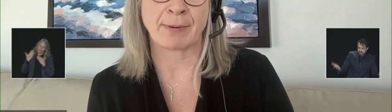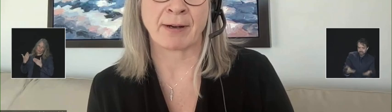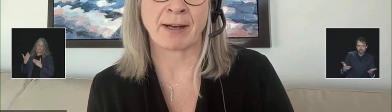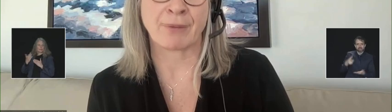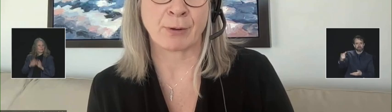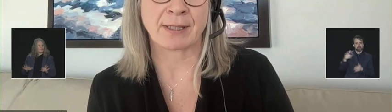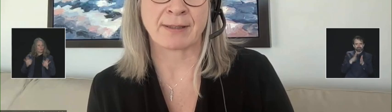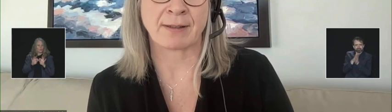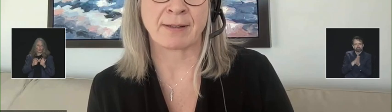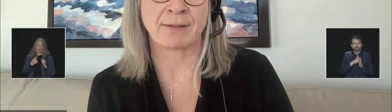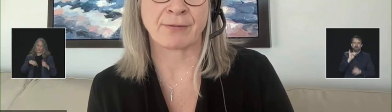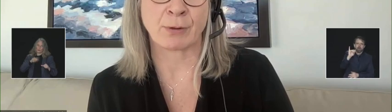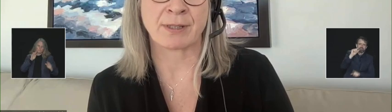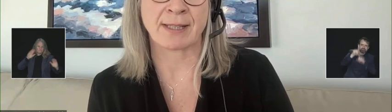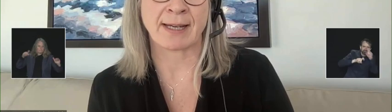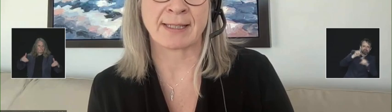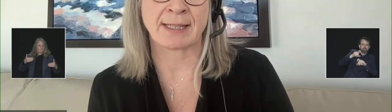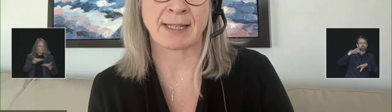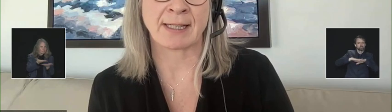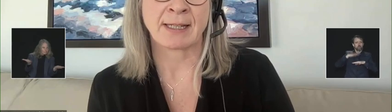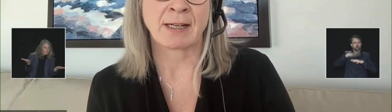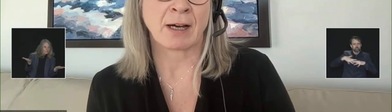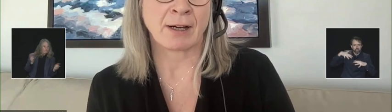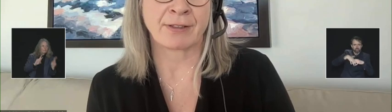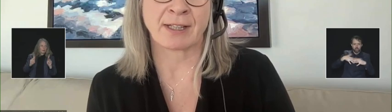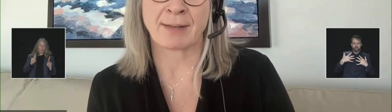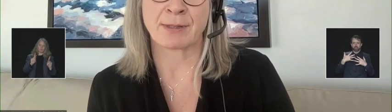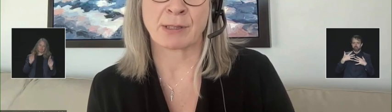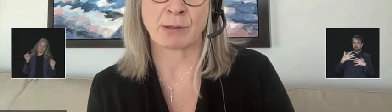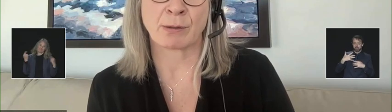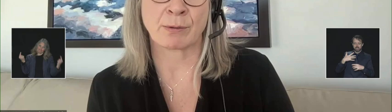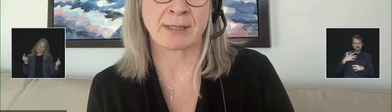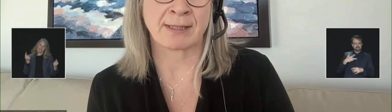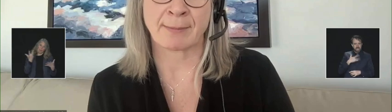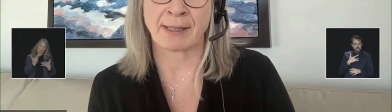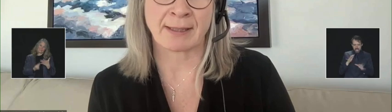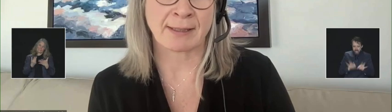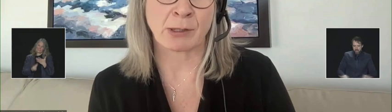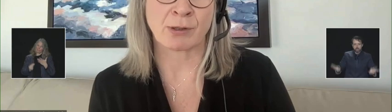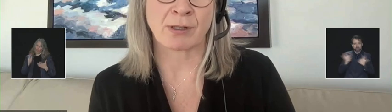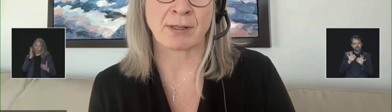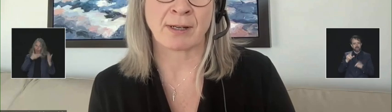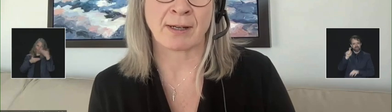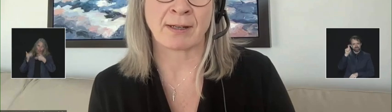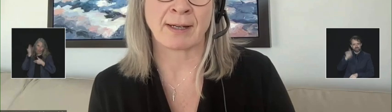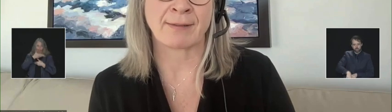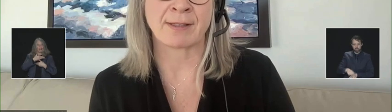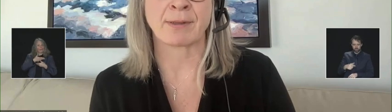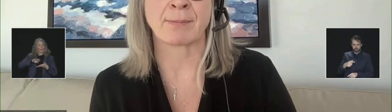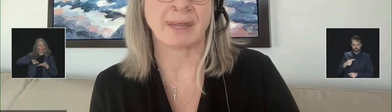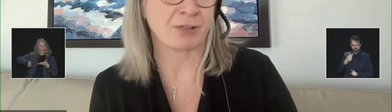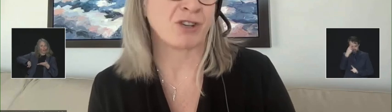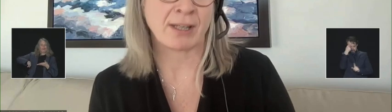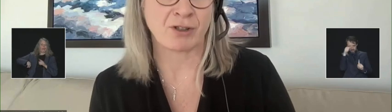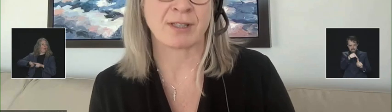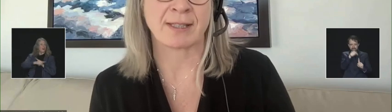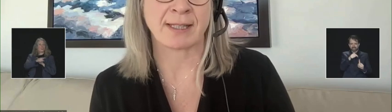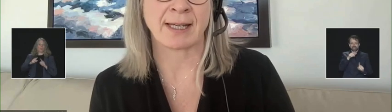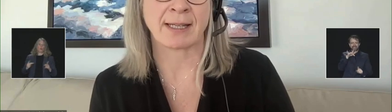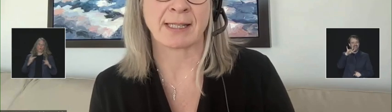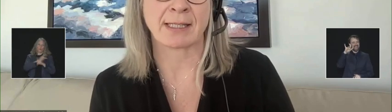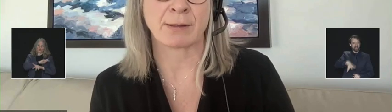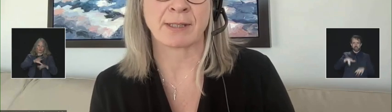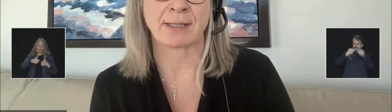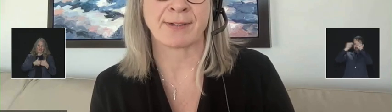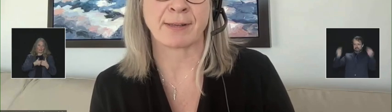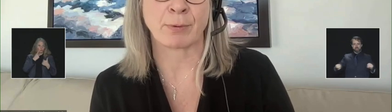continue to keep our eye focused on folks that oftentimes through systemic exclusion have some of the biggest challenges